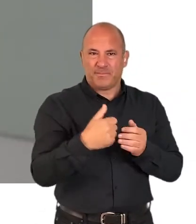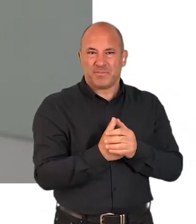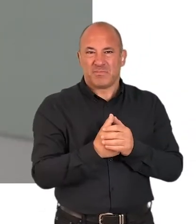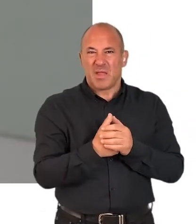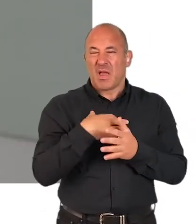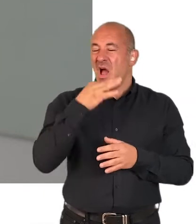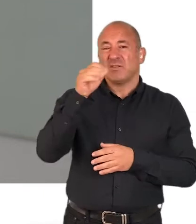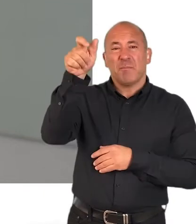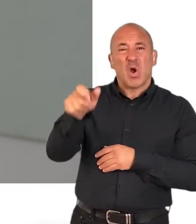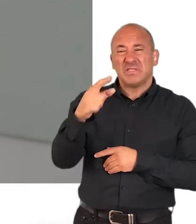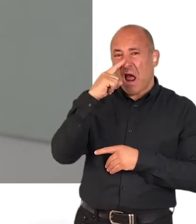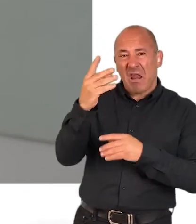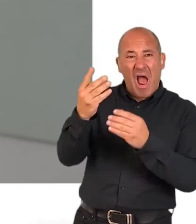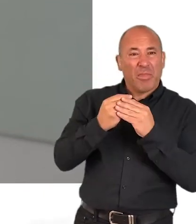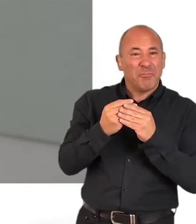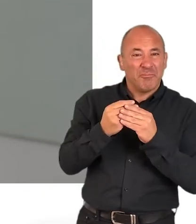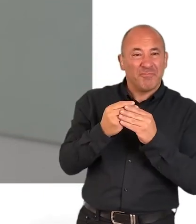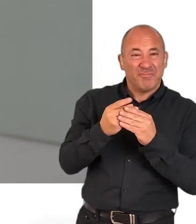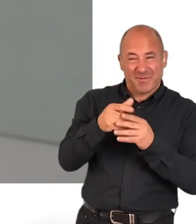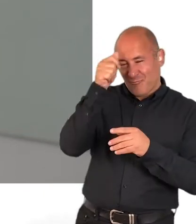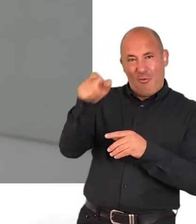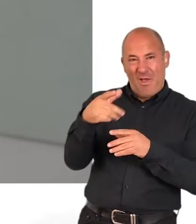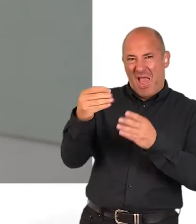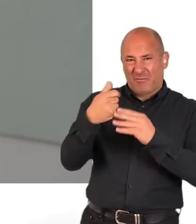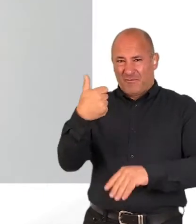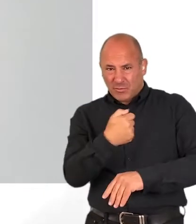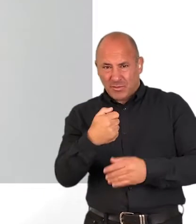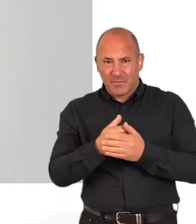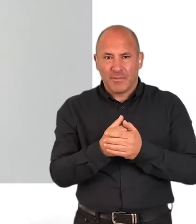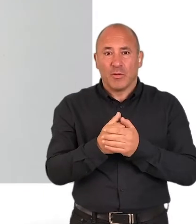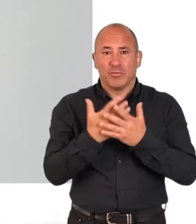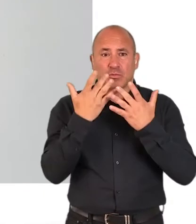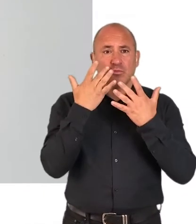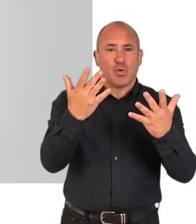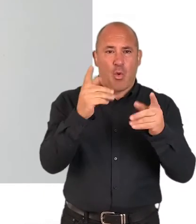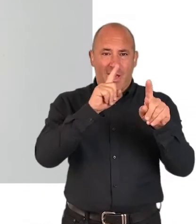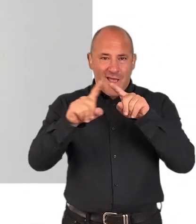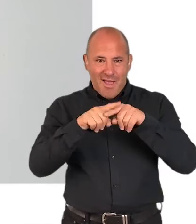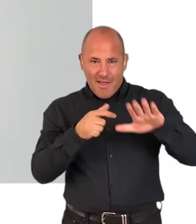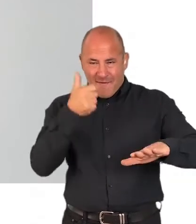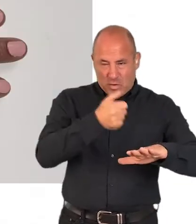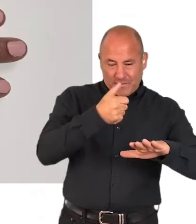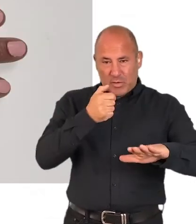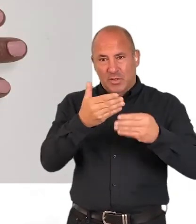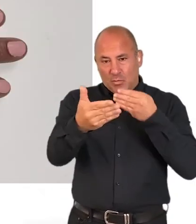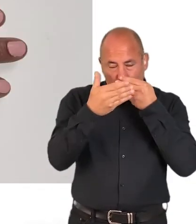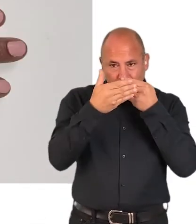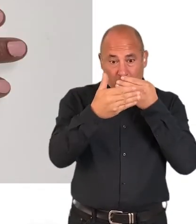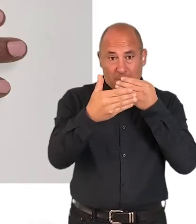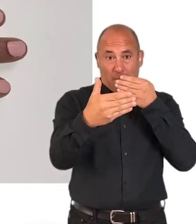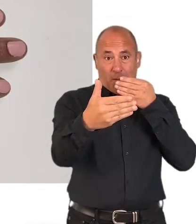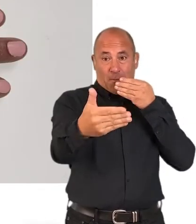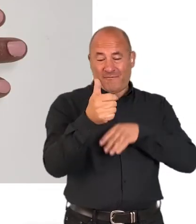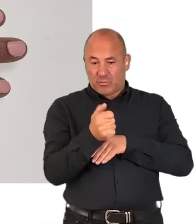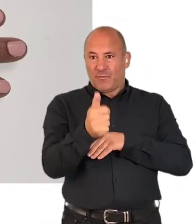want to ask for help from someone you know to take these photographs. Then demonstrate surface details by taking a series of